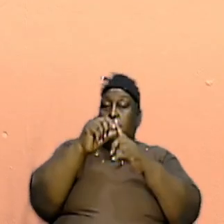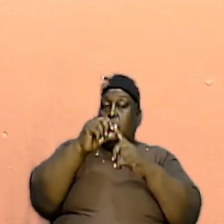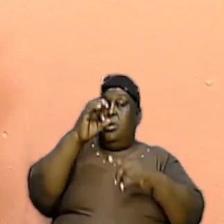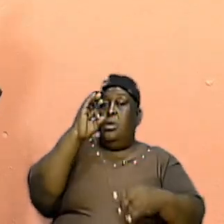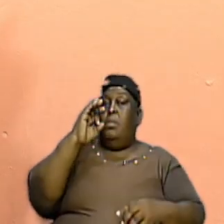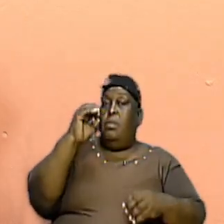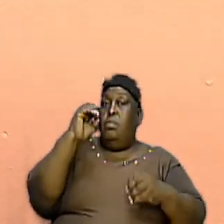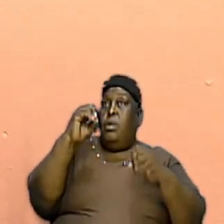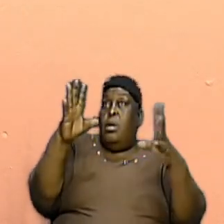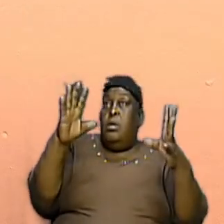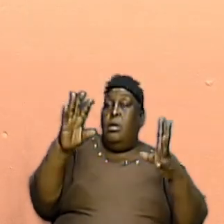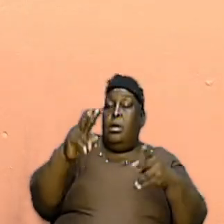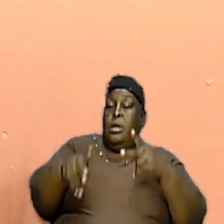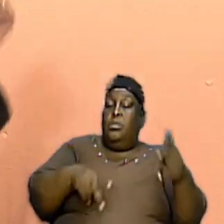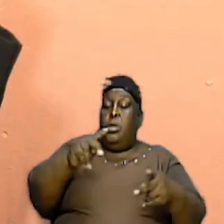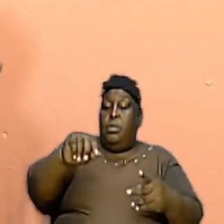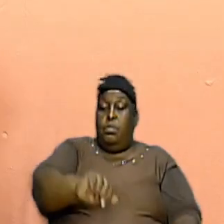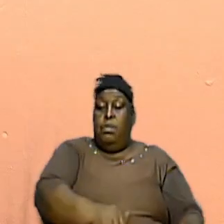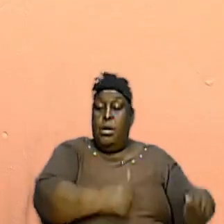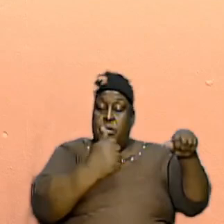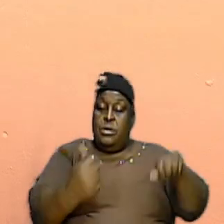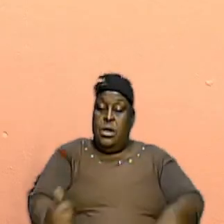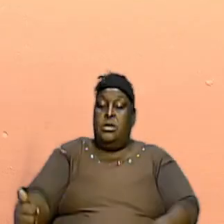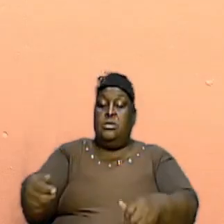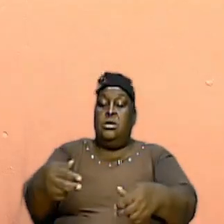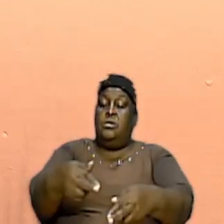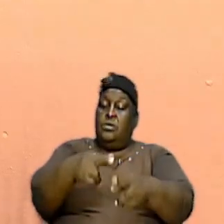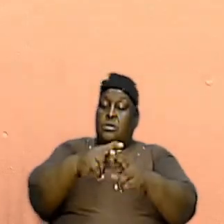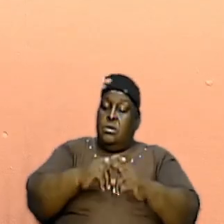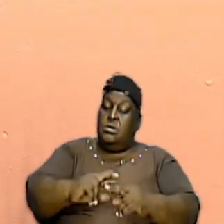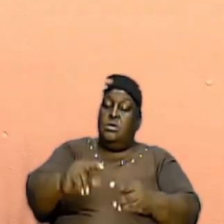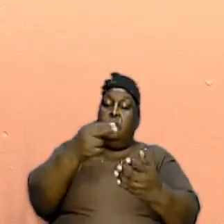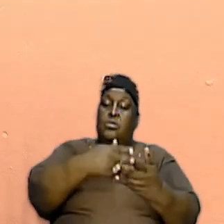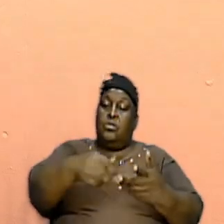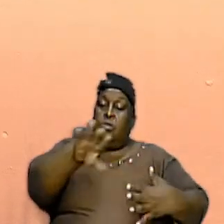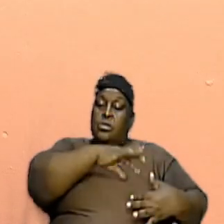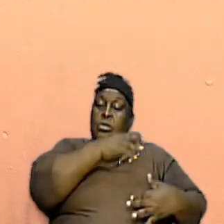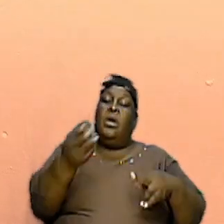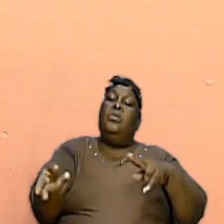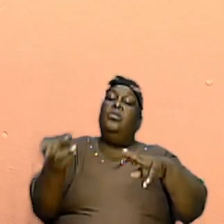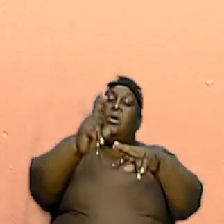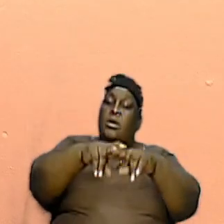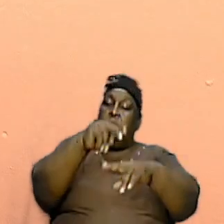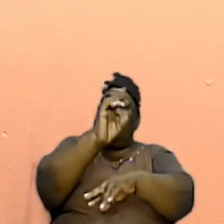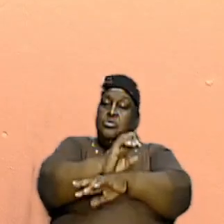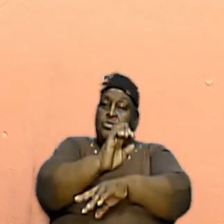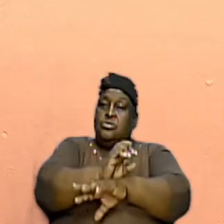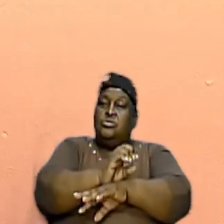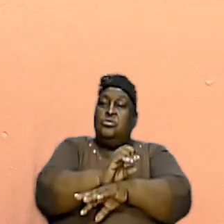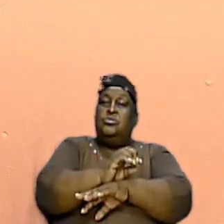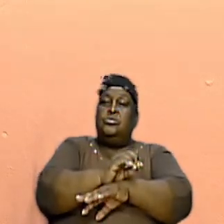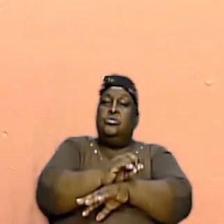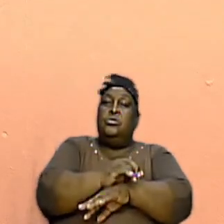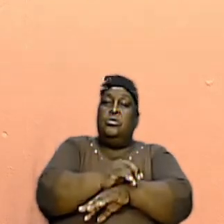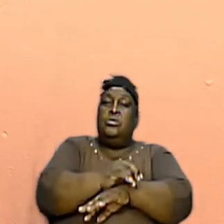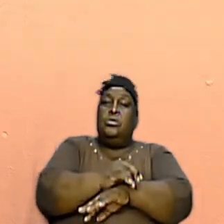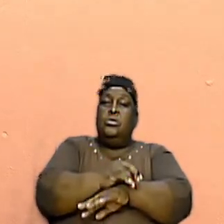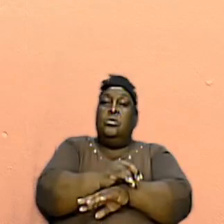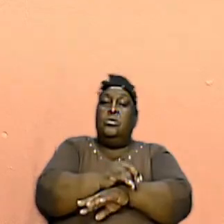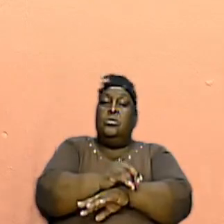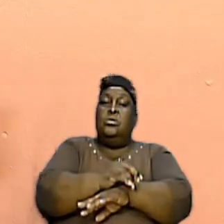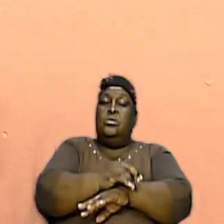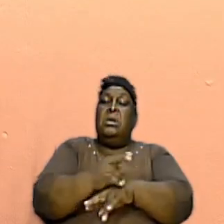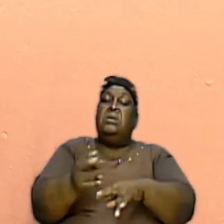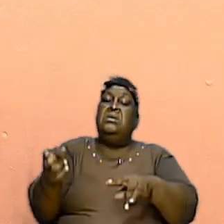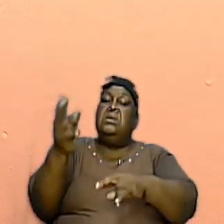folks got baptized and got the Holy Ghost and were added to the church and thereafter daily they were added such